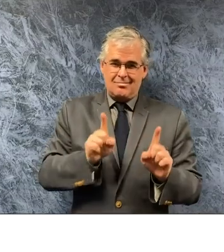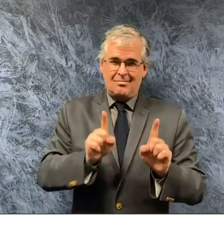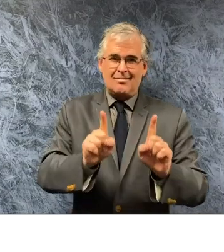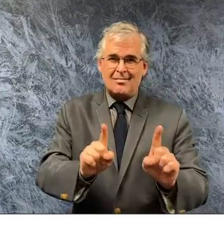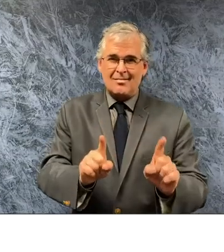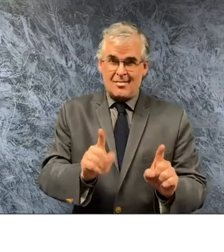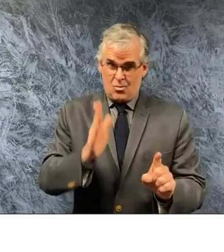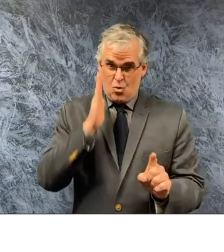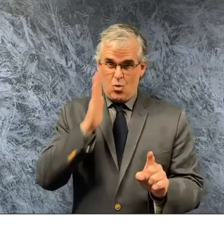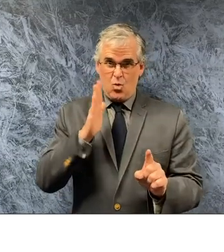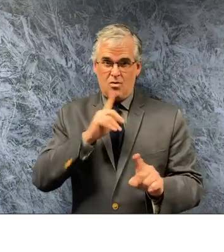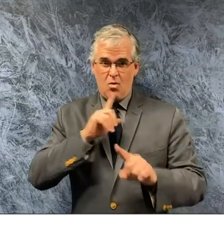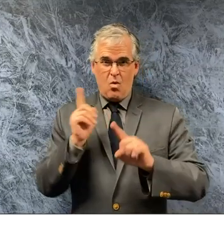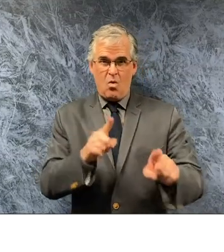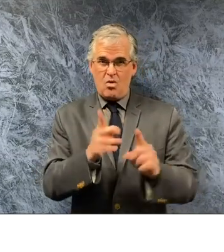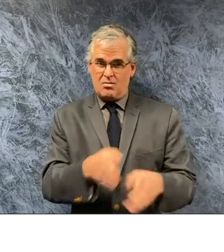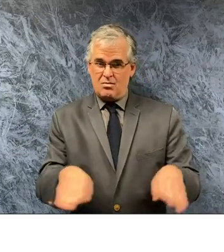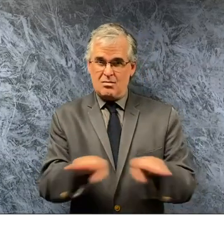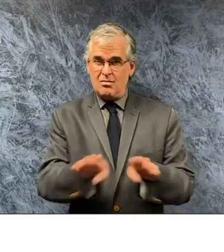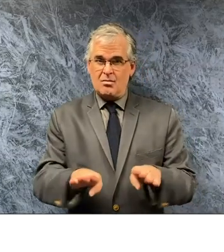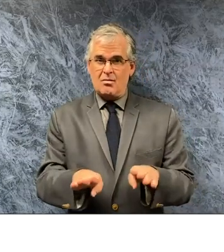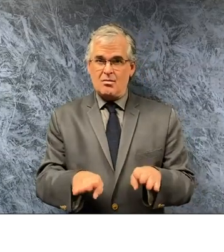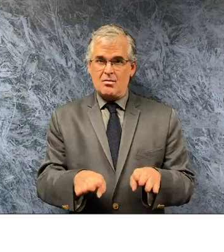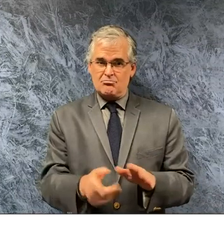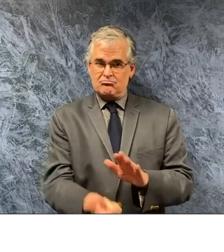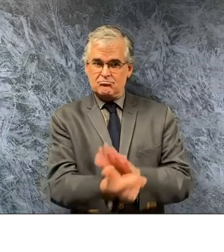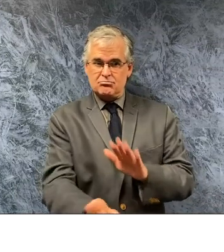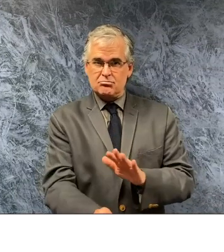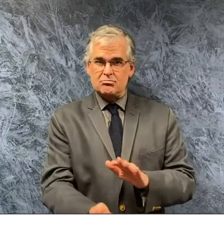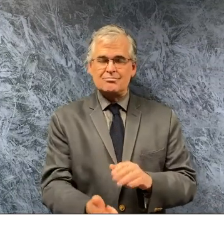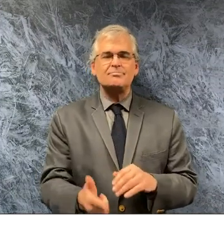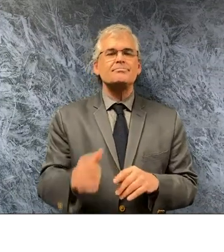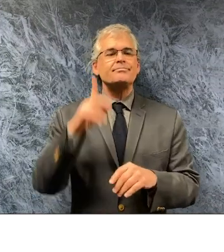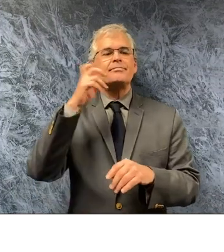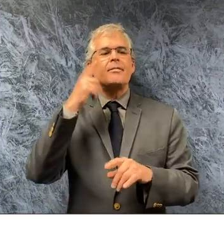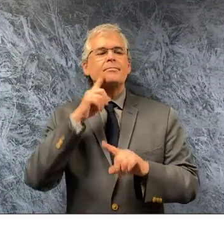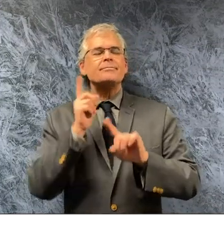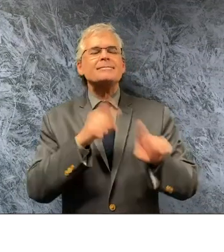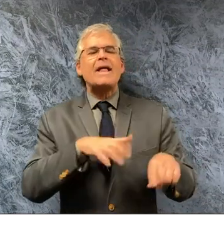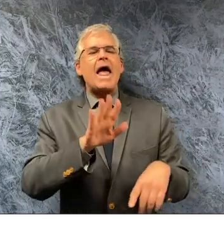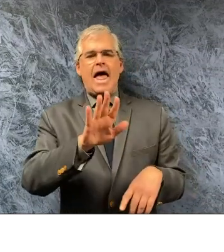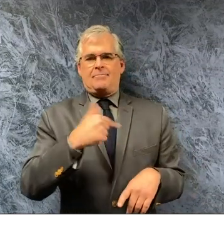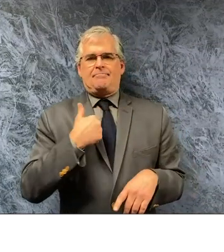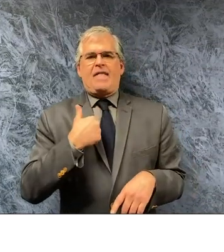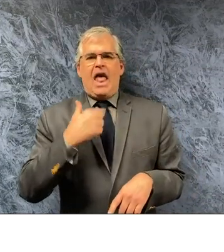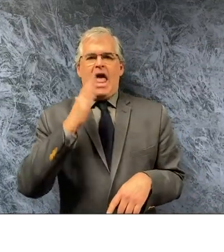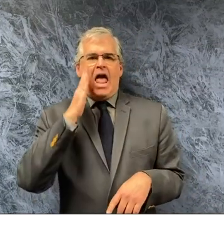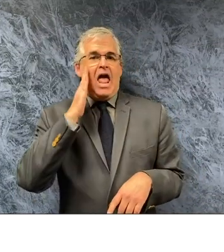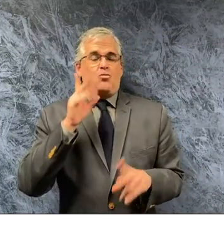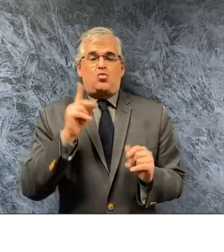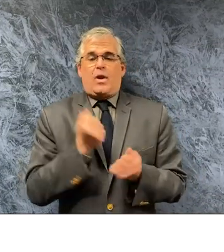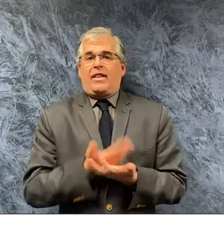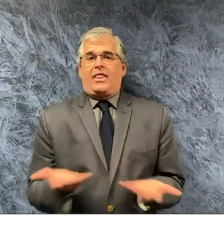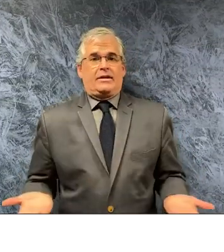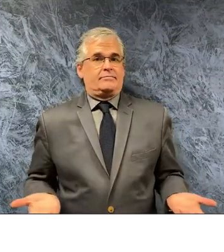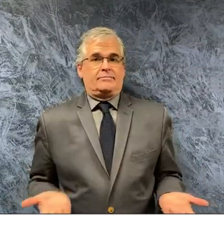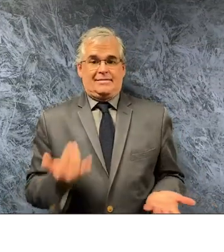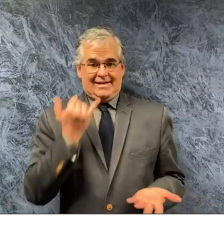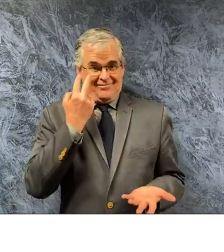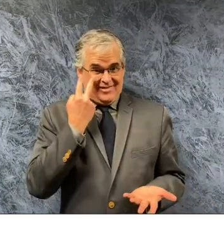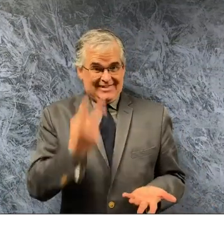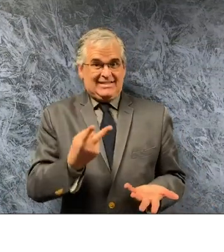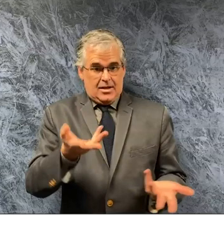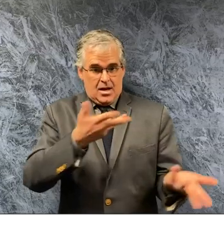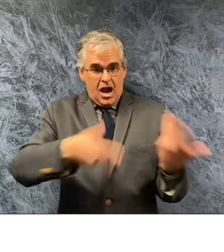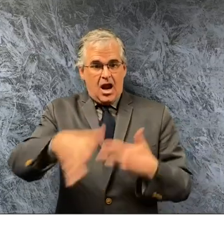anything if people aren't following the rules and then i'm telling you this 90 90 i don't know what percentage is a vast percentage are